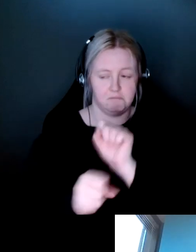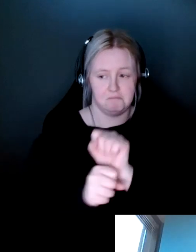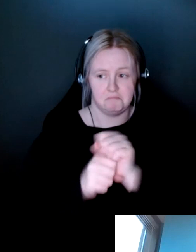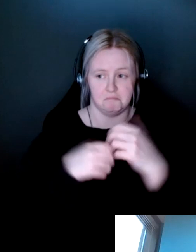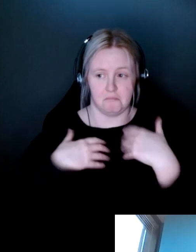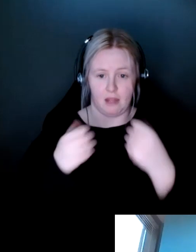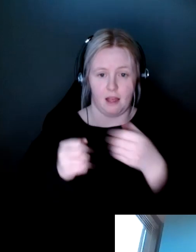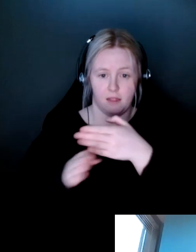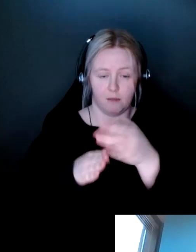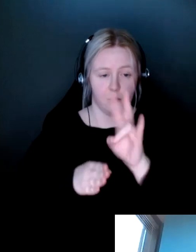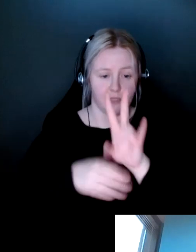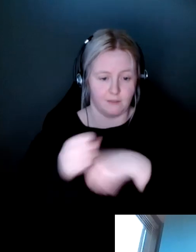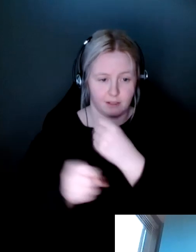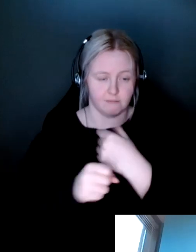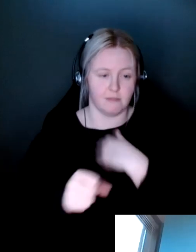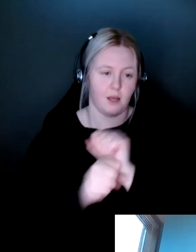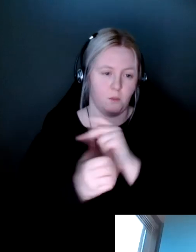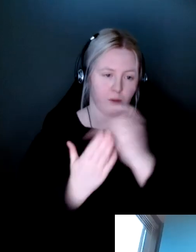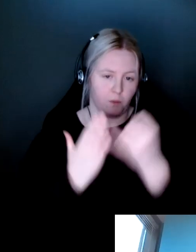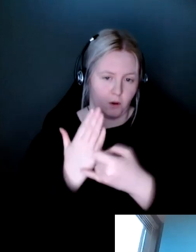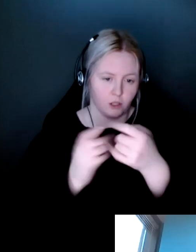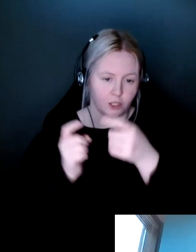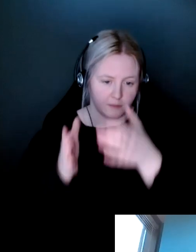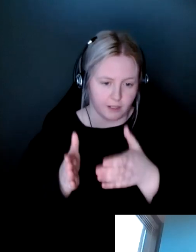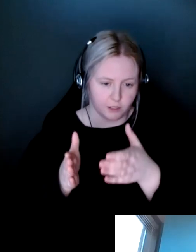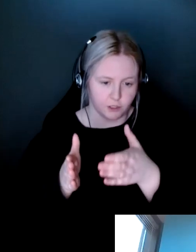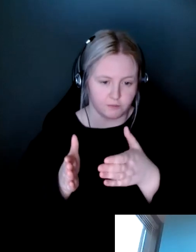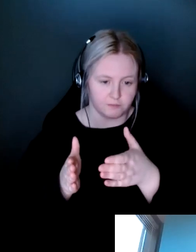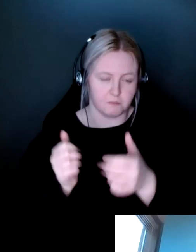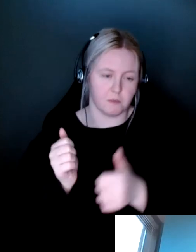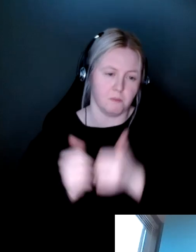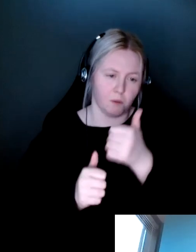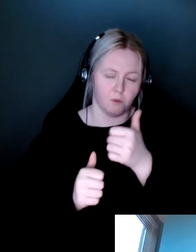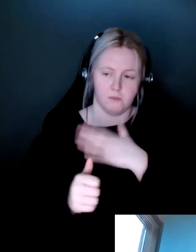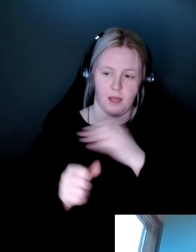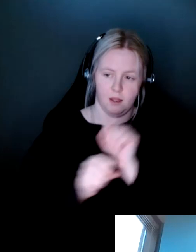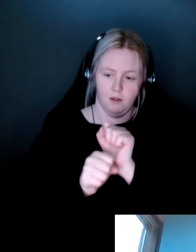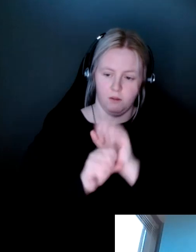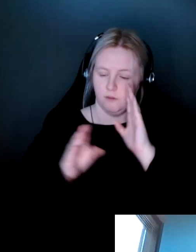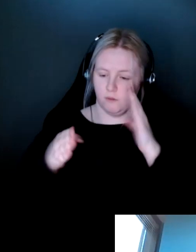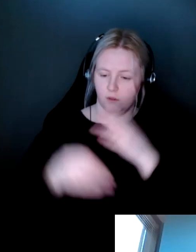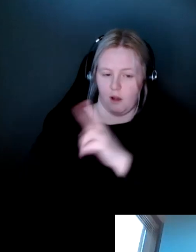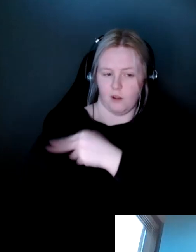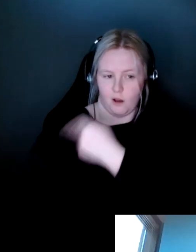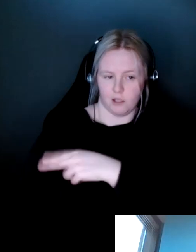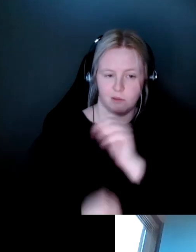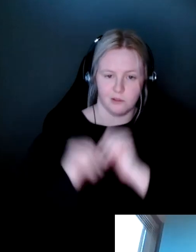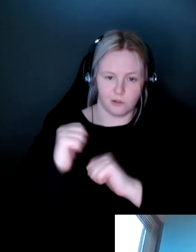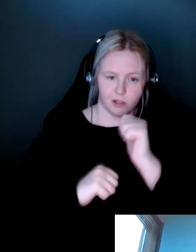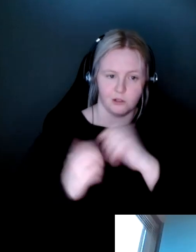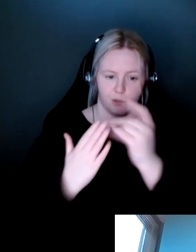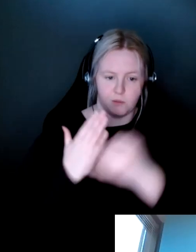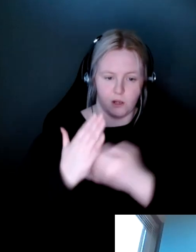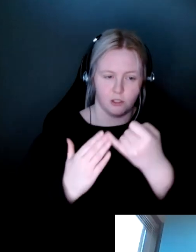seven years and right now I'm a project manager. I work mostly focuses in hospital infrastructure projects in Toronto,